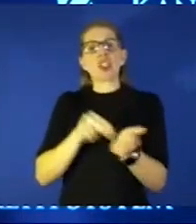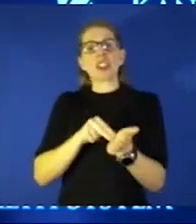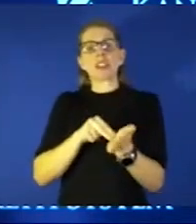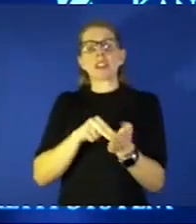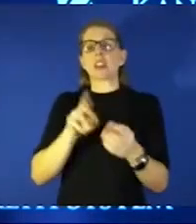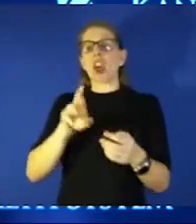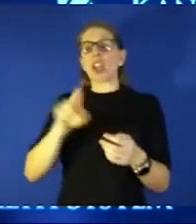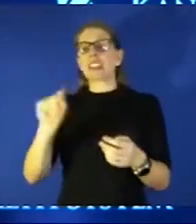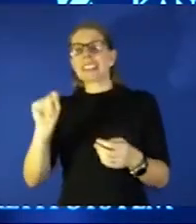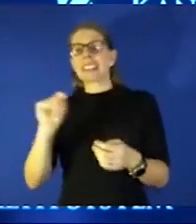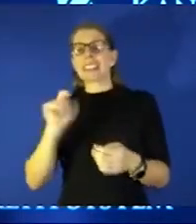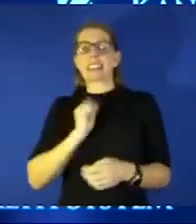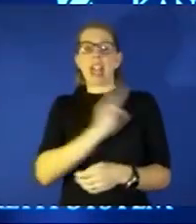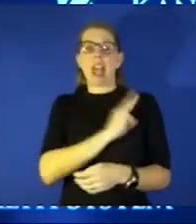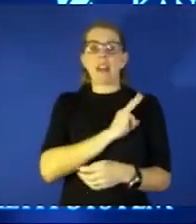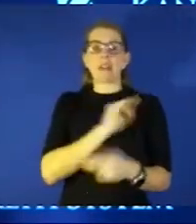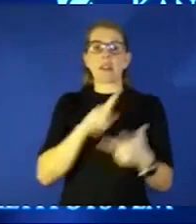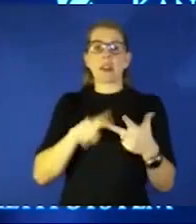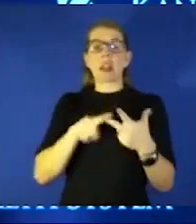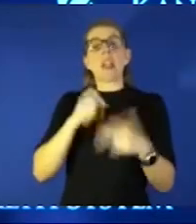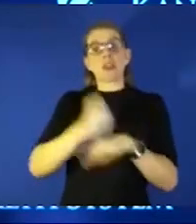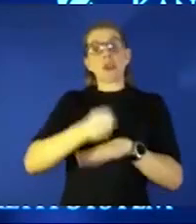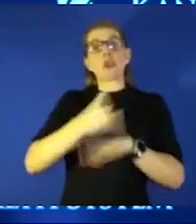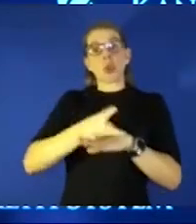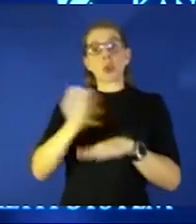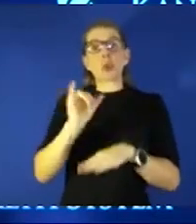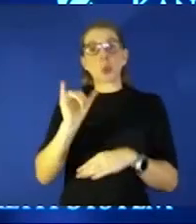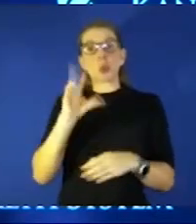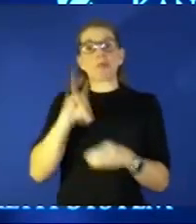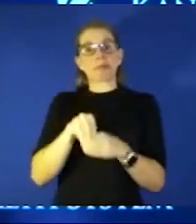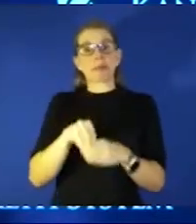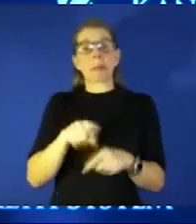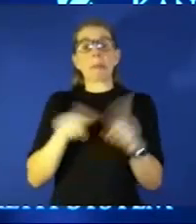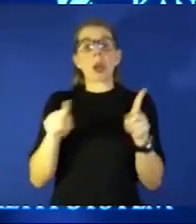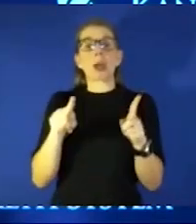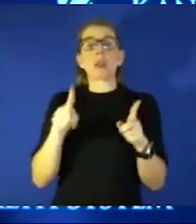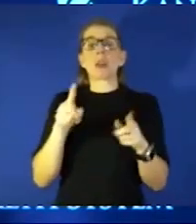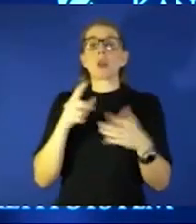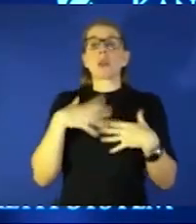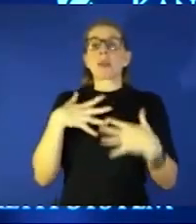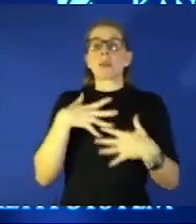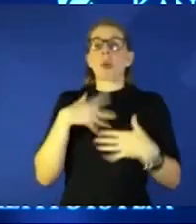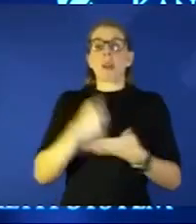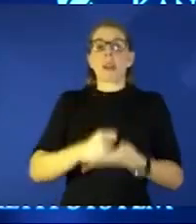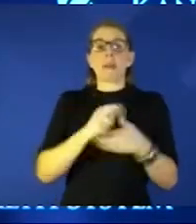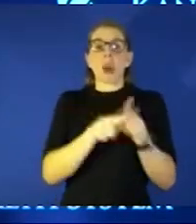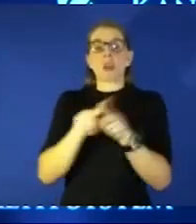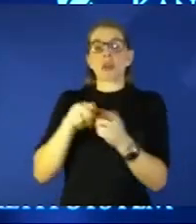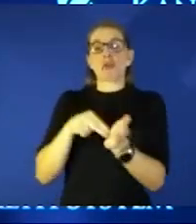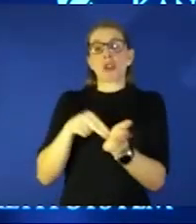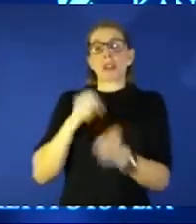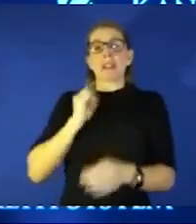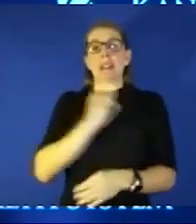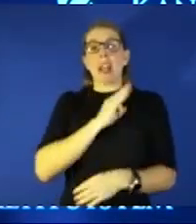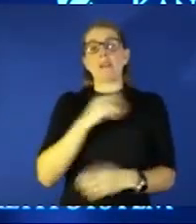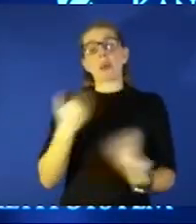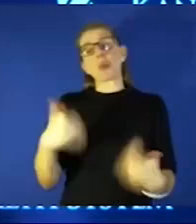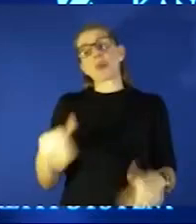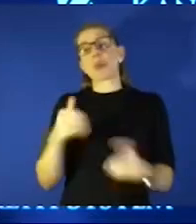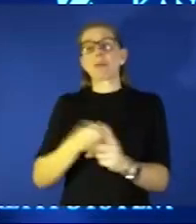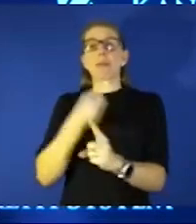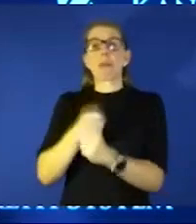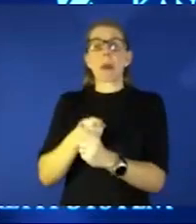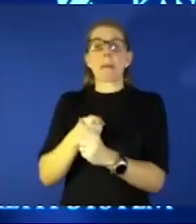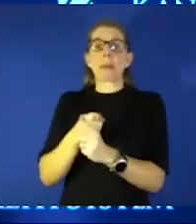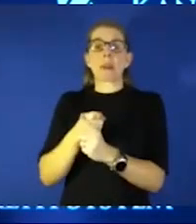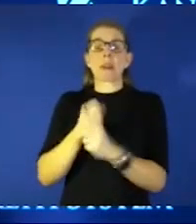we should extend that to social work as well but the respiratory therapist and the nursing staff are really the folks who get hit the hardest uh by